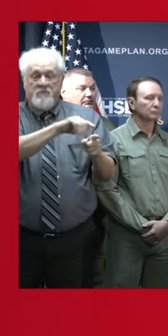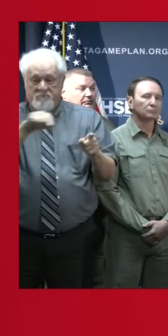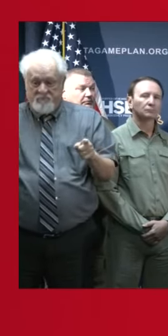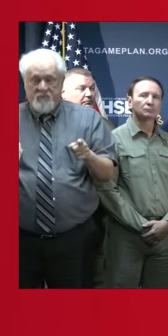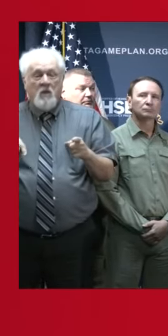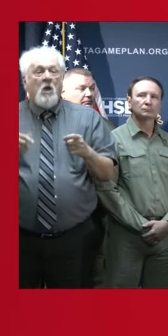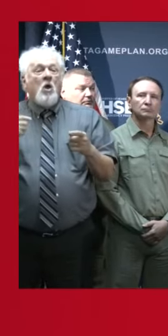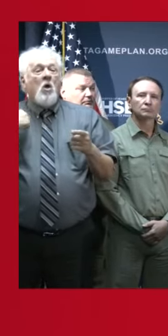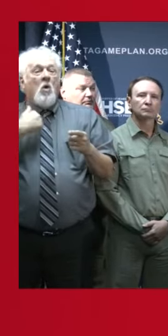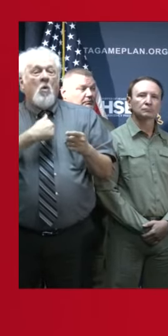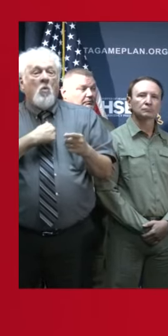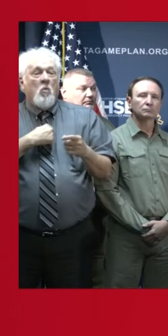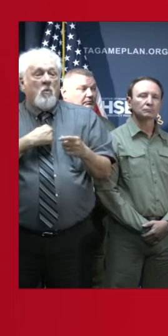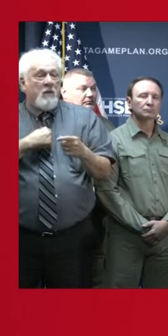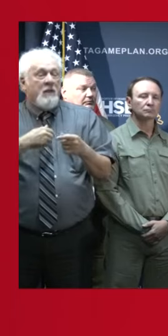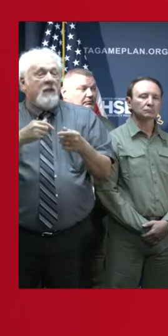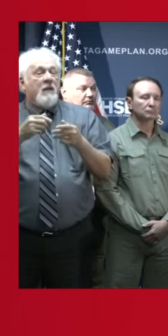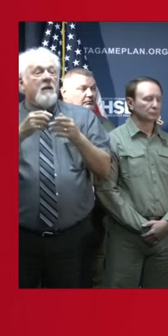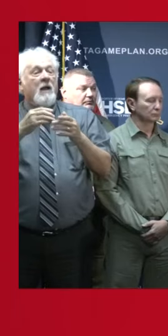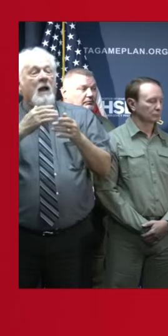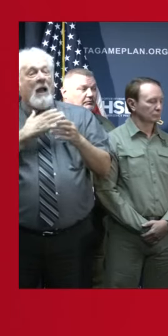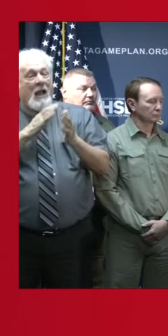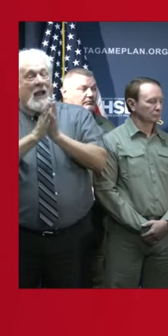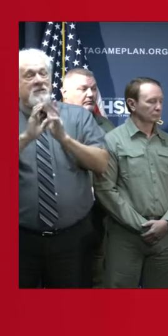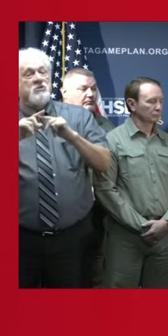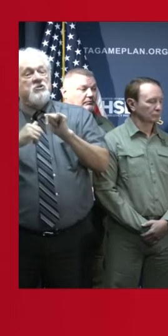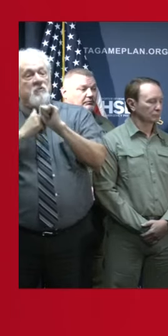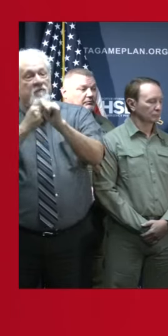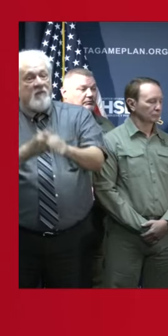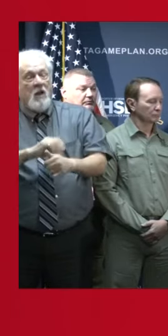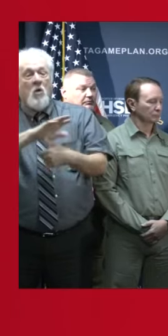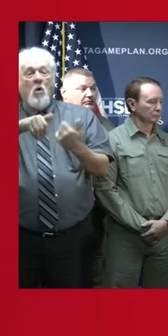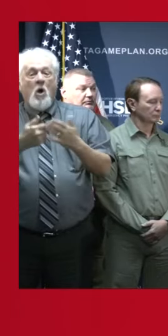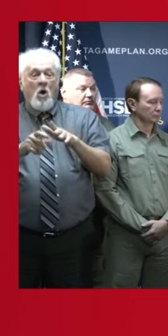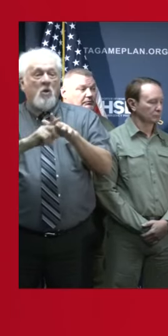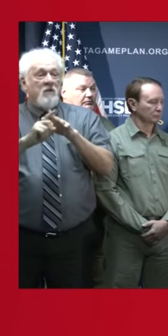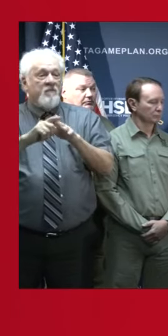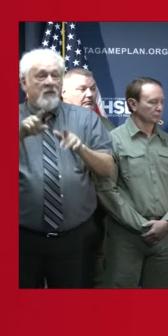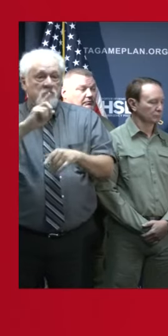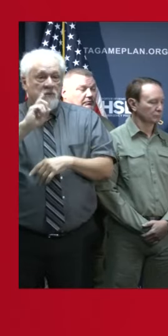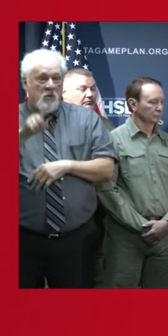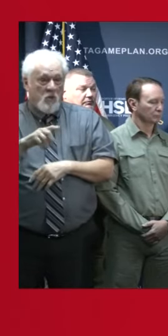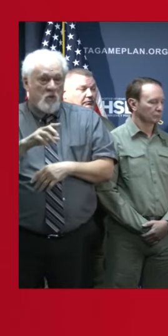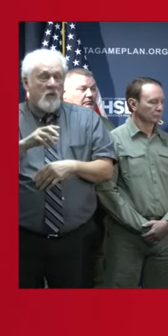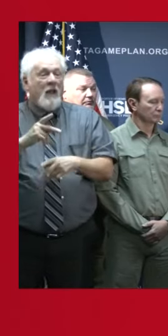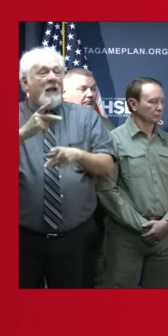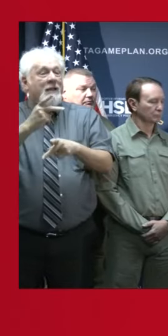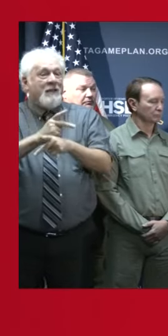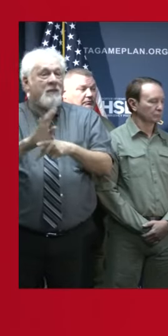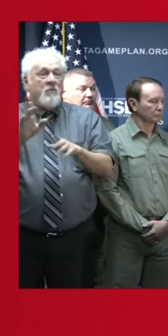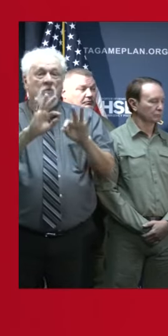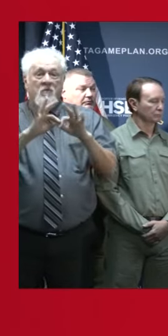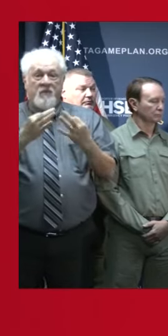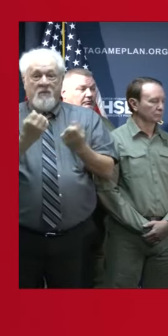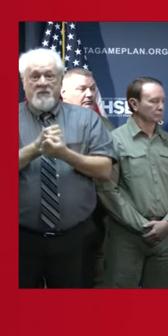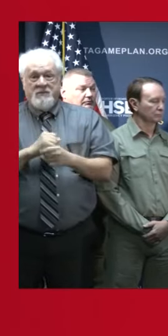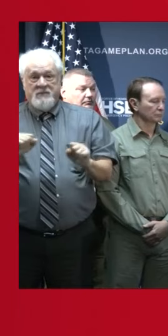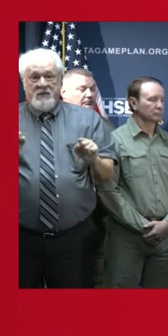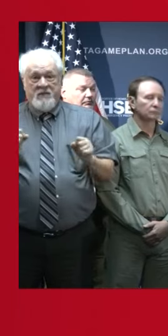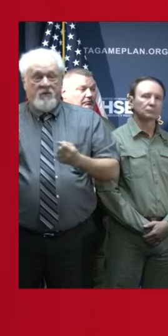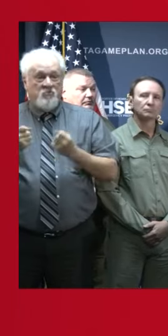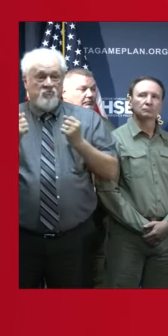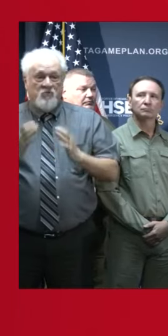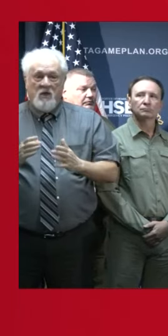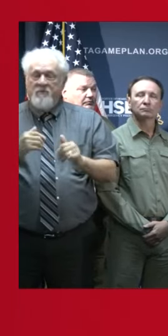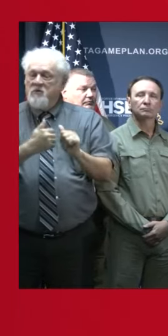to comply with your local evacuation orders and take all precautions to keep you and your family safe. Motorists should avoid